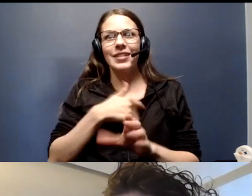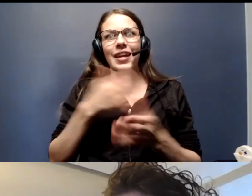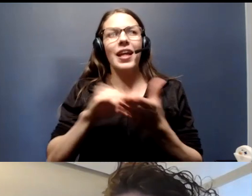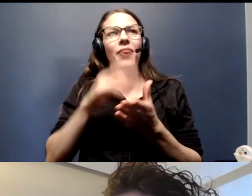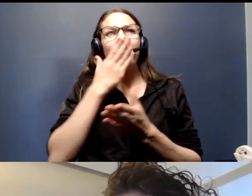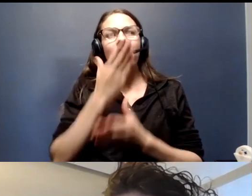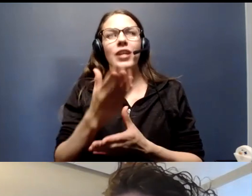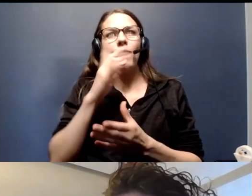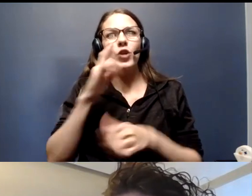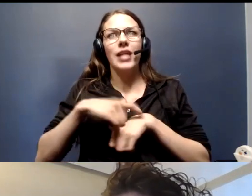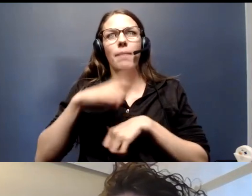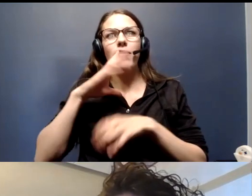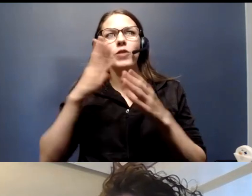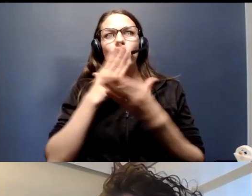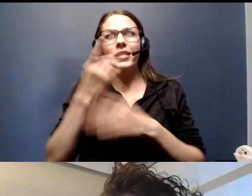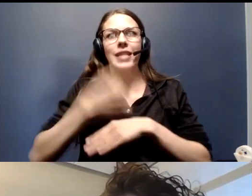time, and have a good day.